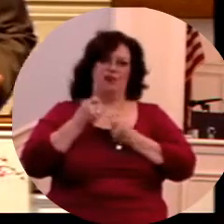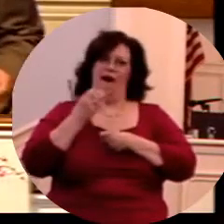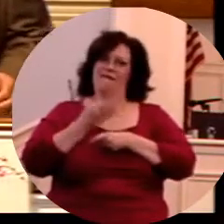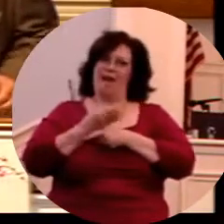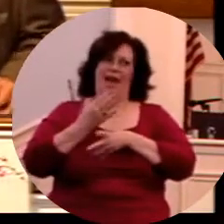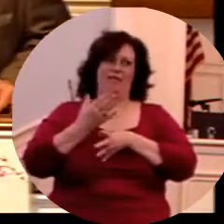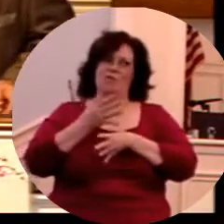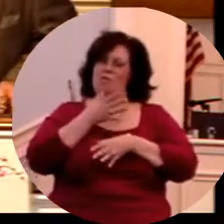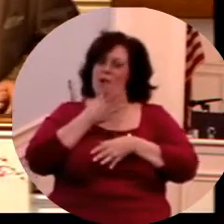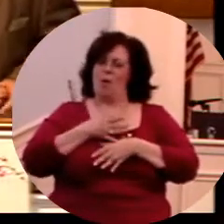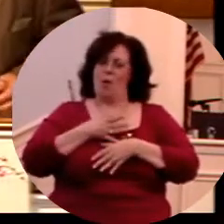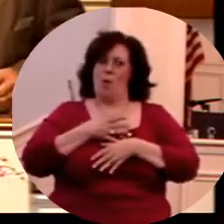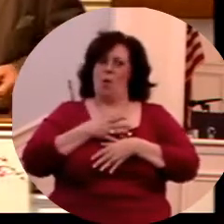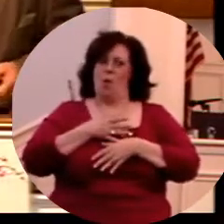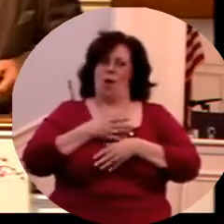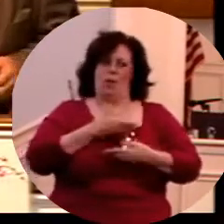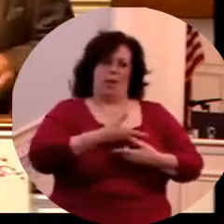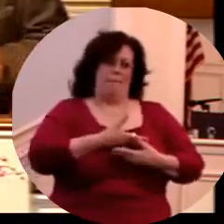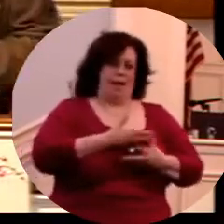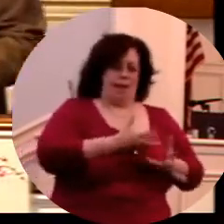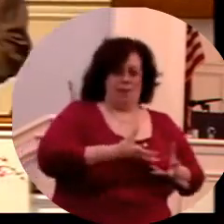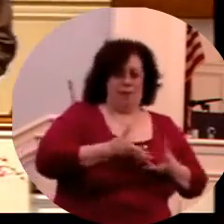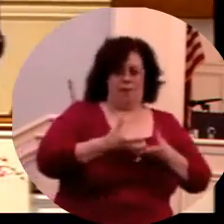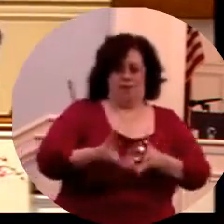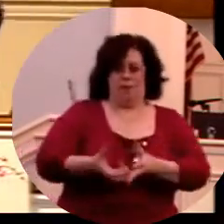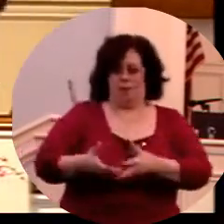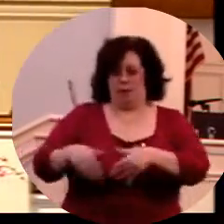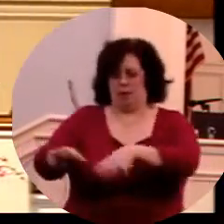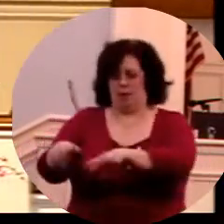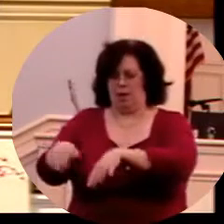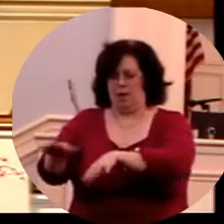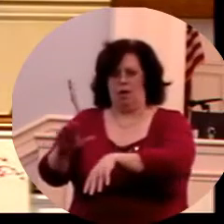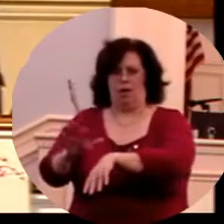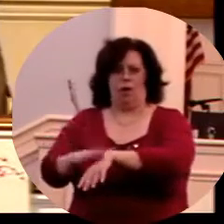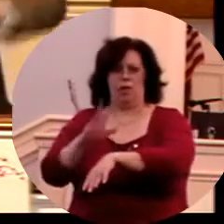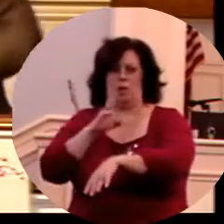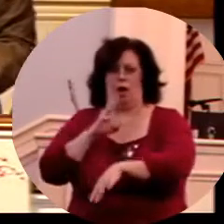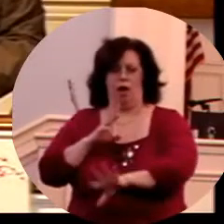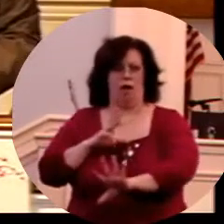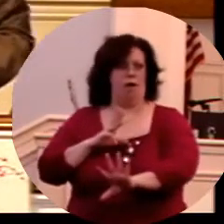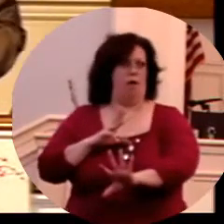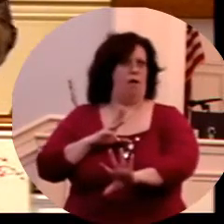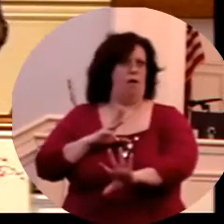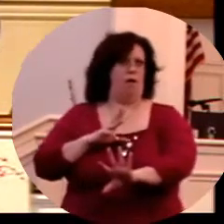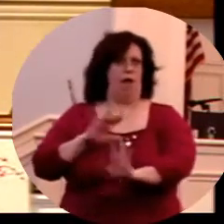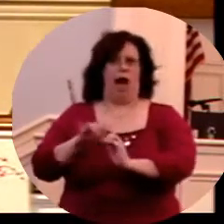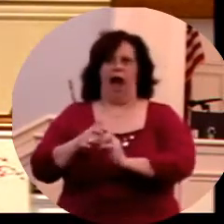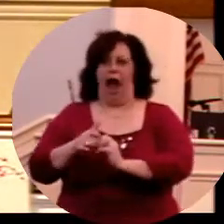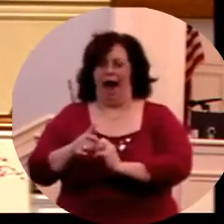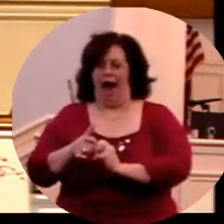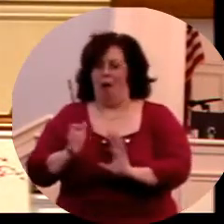She was a woman of faith, wasn't she? Took a lot of faith to set that little ark out there to float, didn't it?